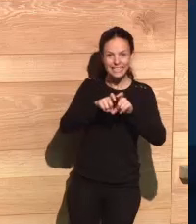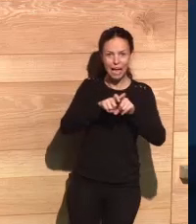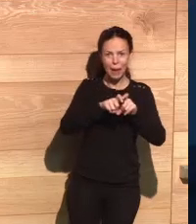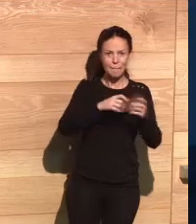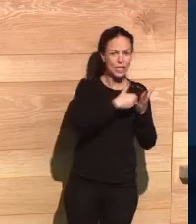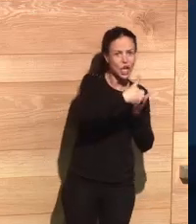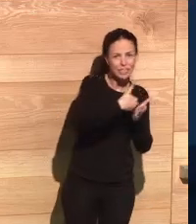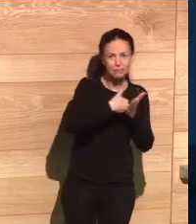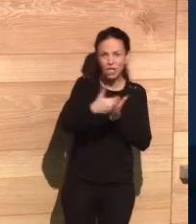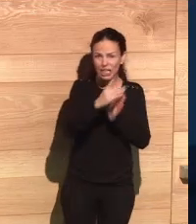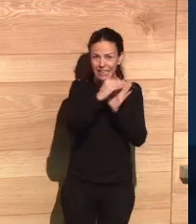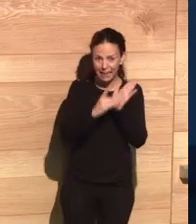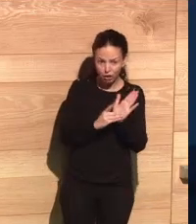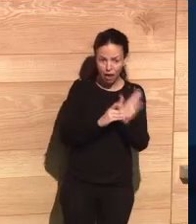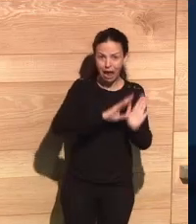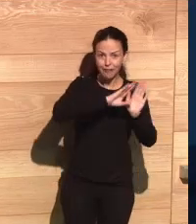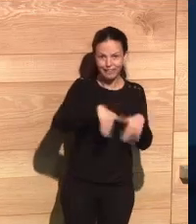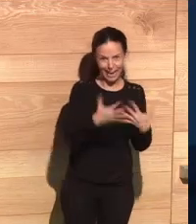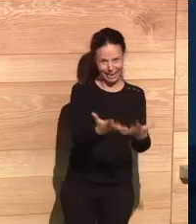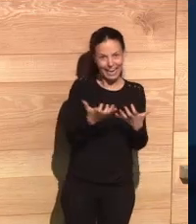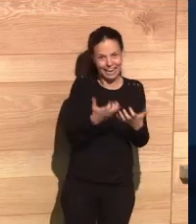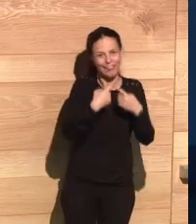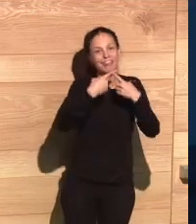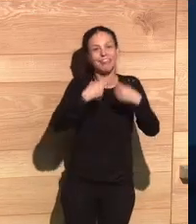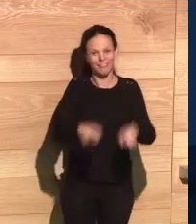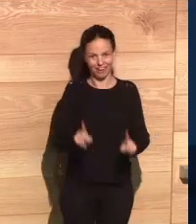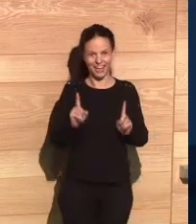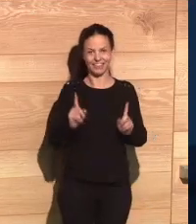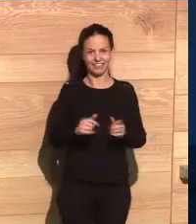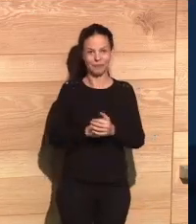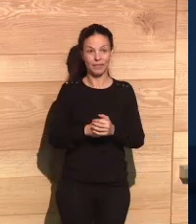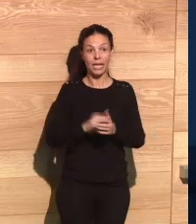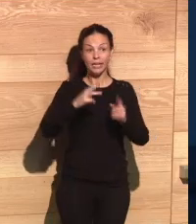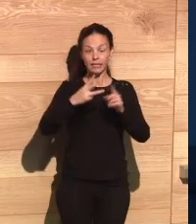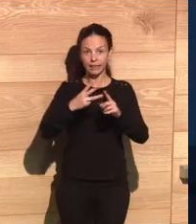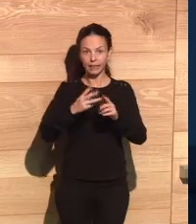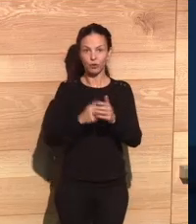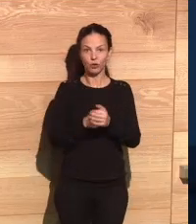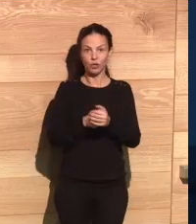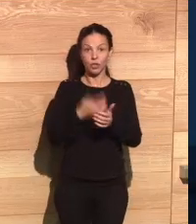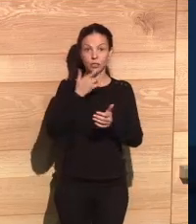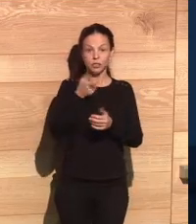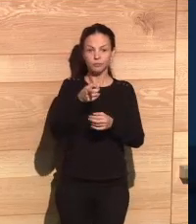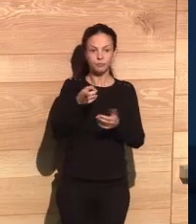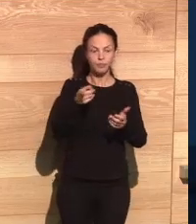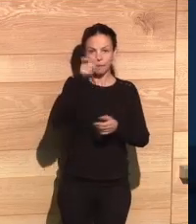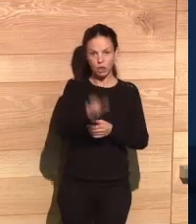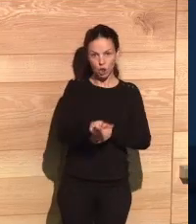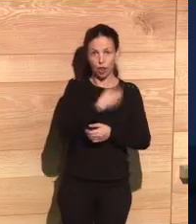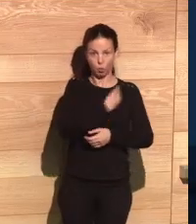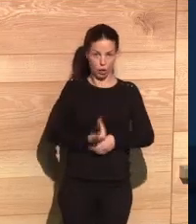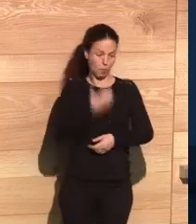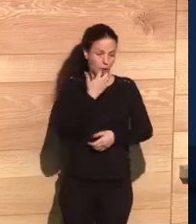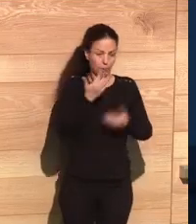for a company holding billions of data, the value of such data is very different. Thirdly,